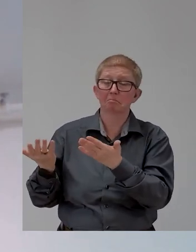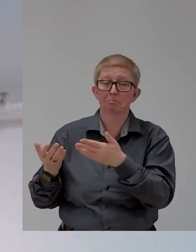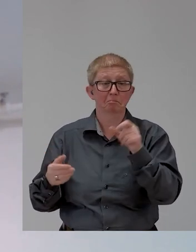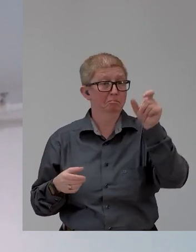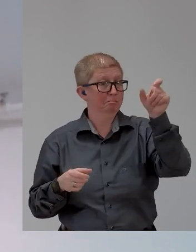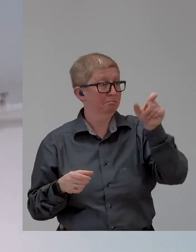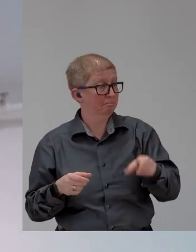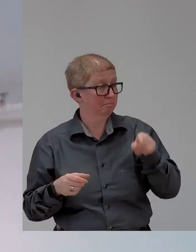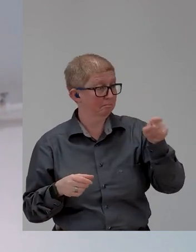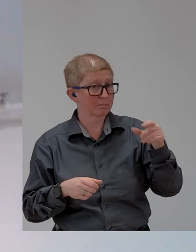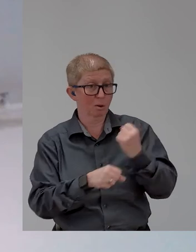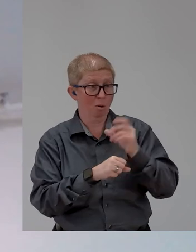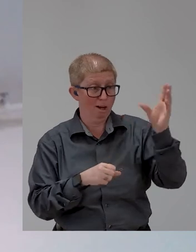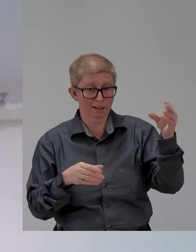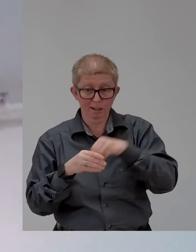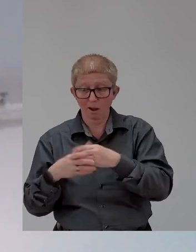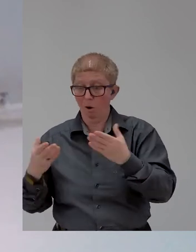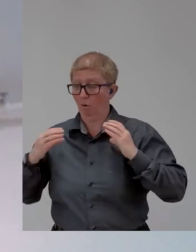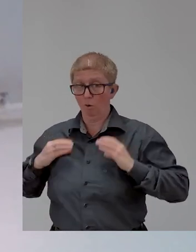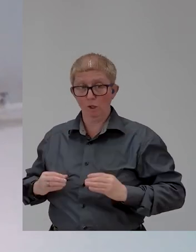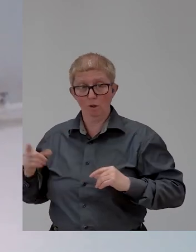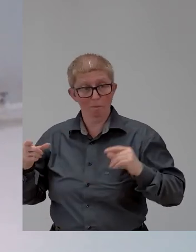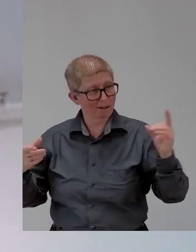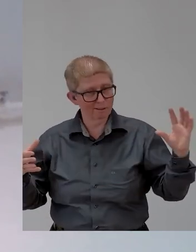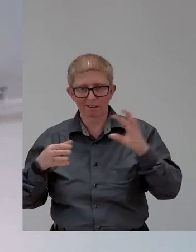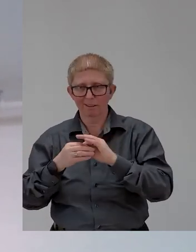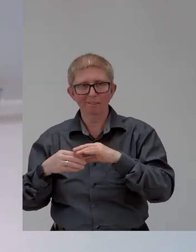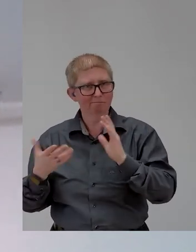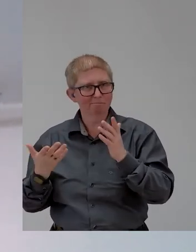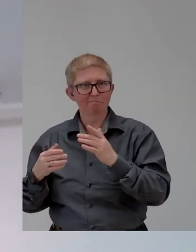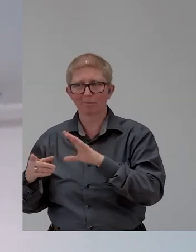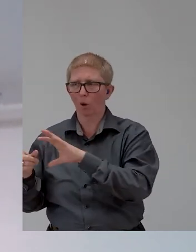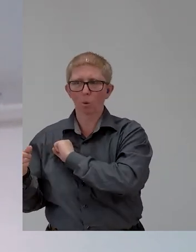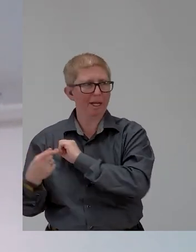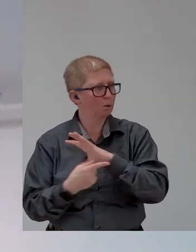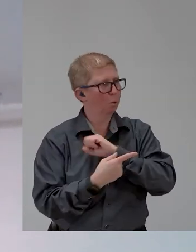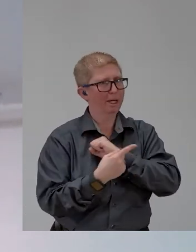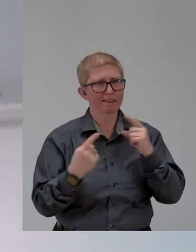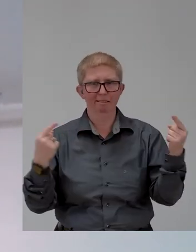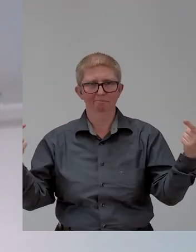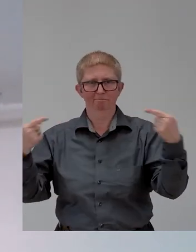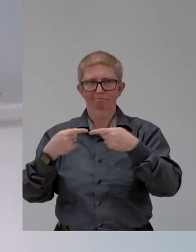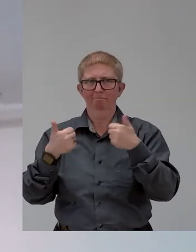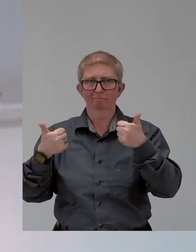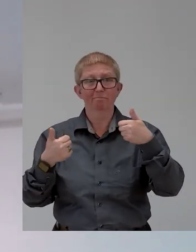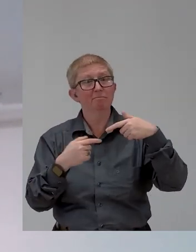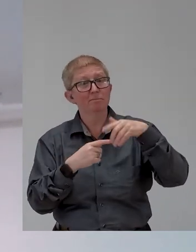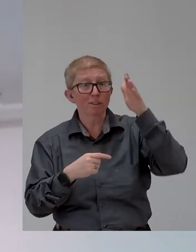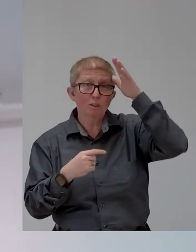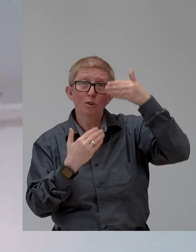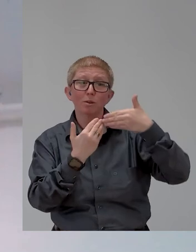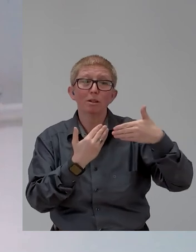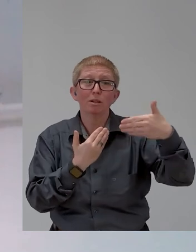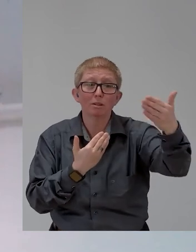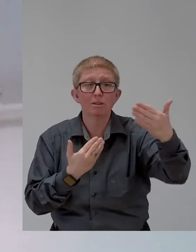And as far as our advertising and our outward-facing view, we're going to be supportive of disability and be